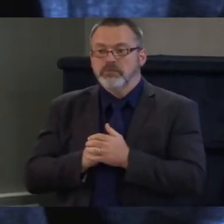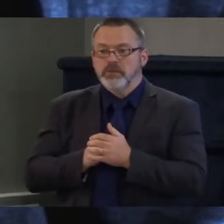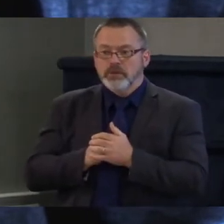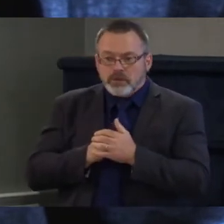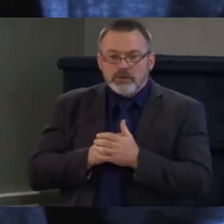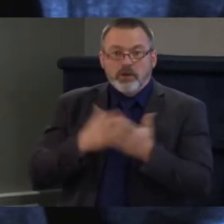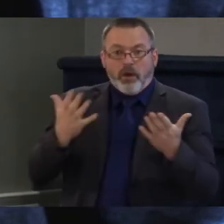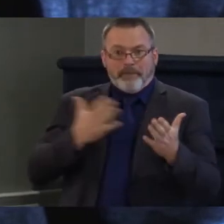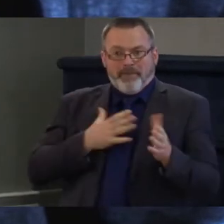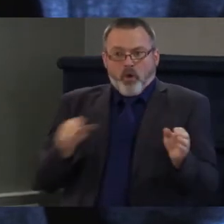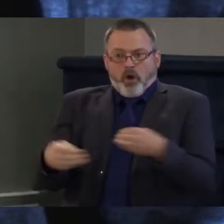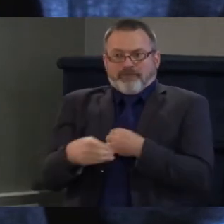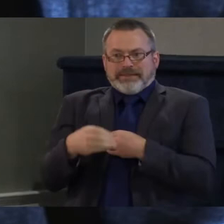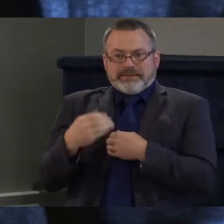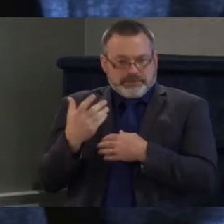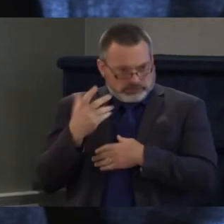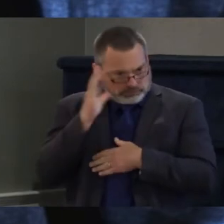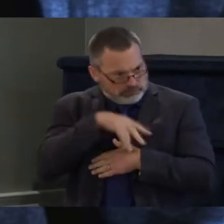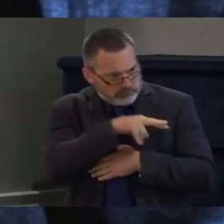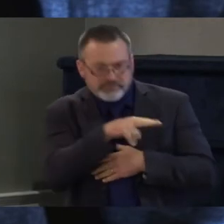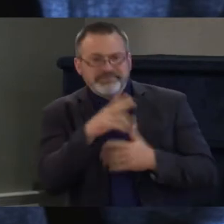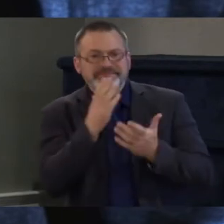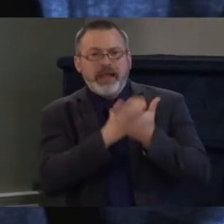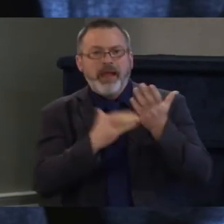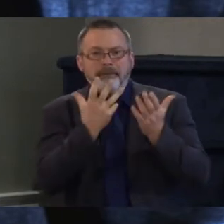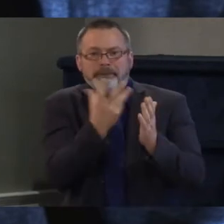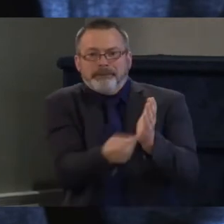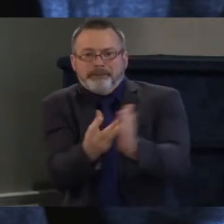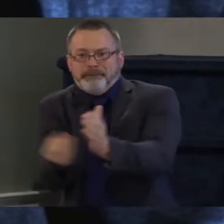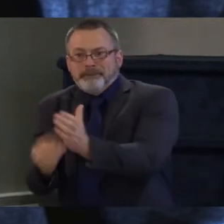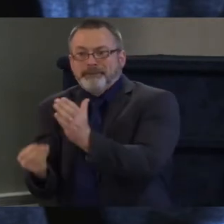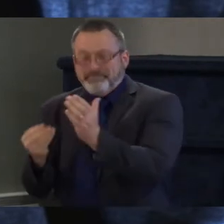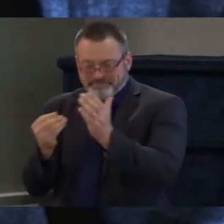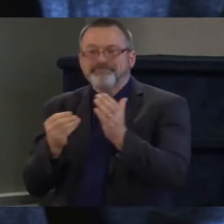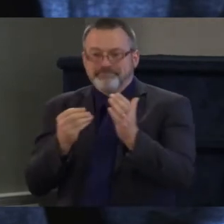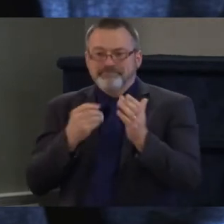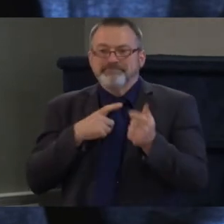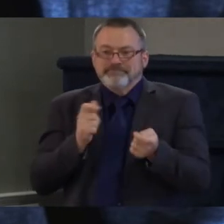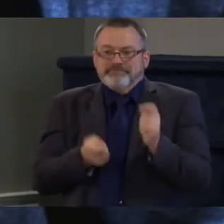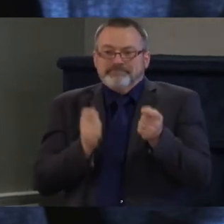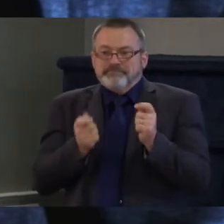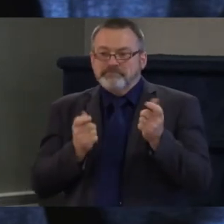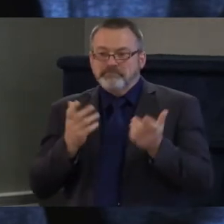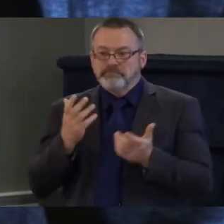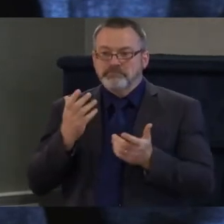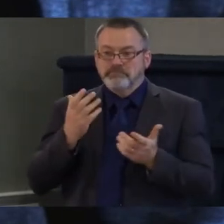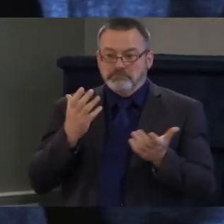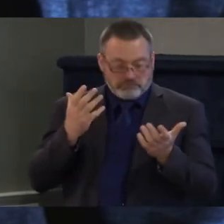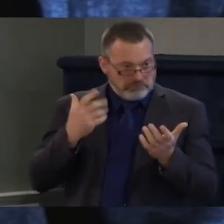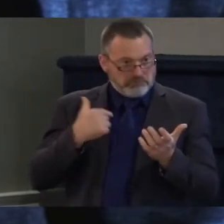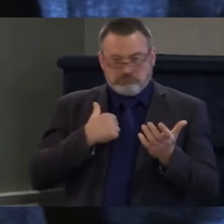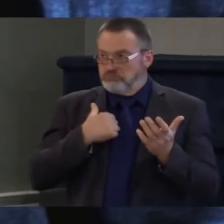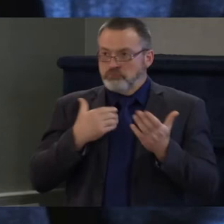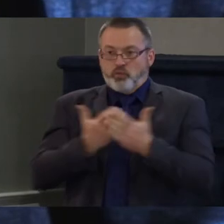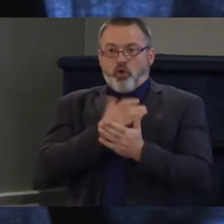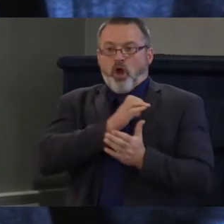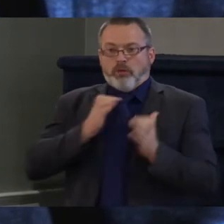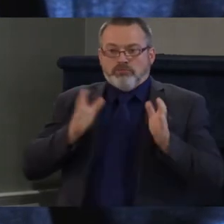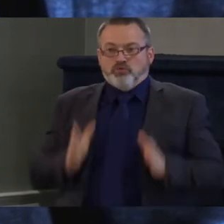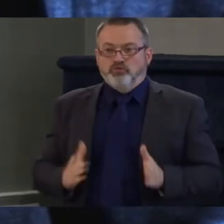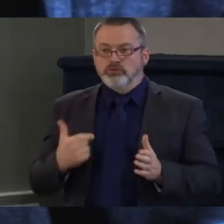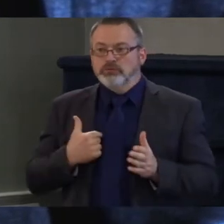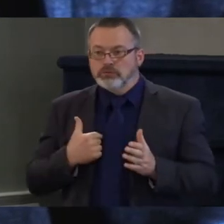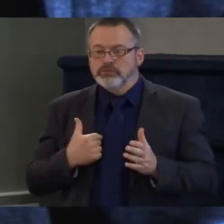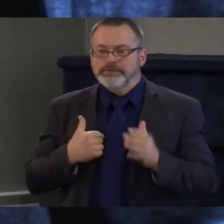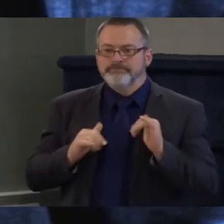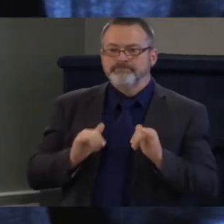you don't currently have that you need uh to see in an incoming congressperson so i consider this um an